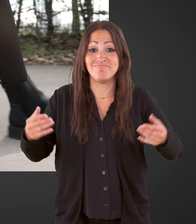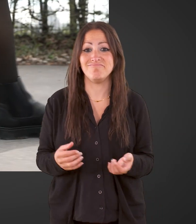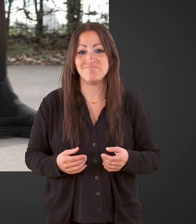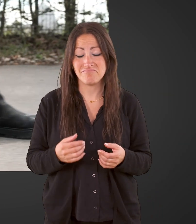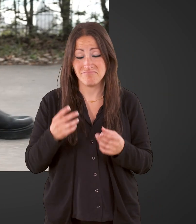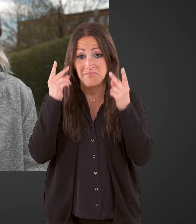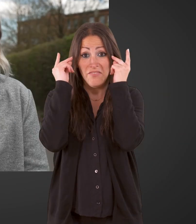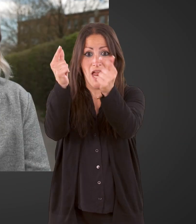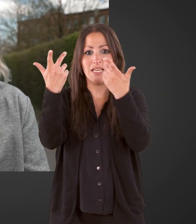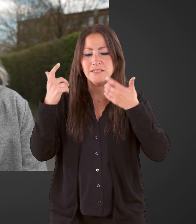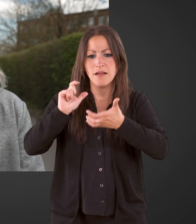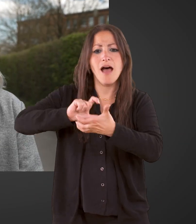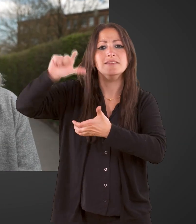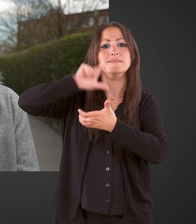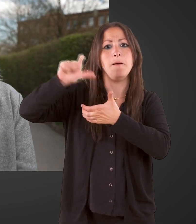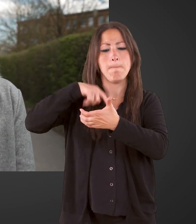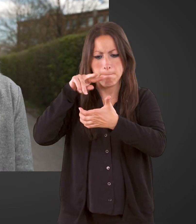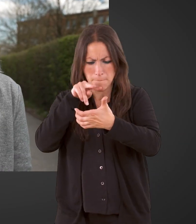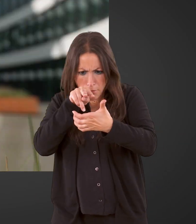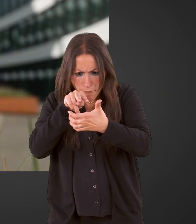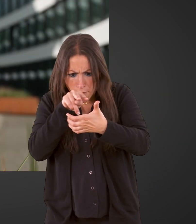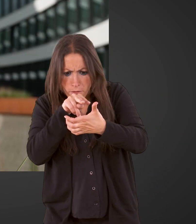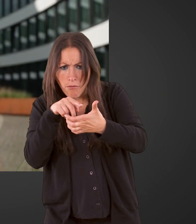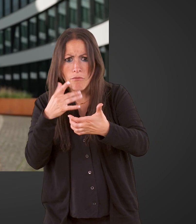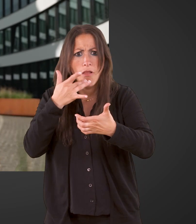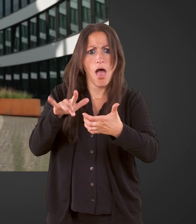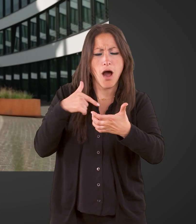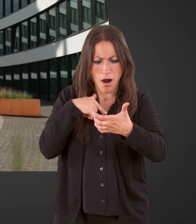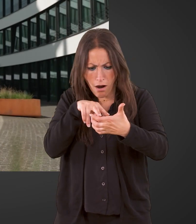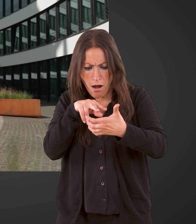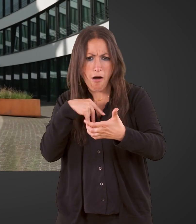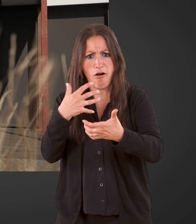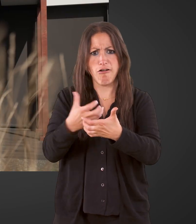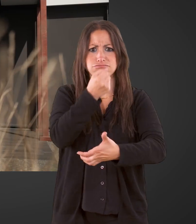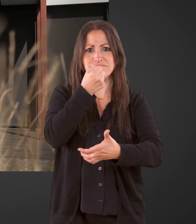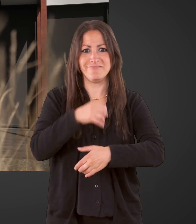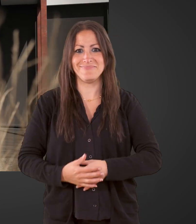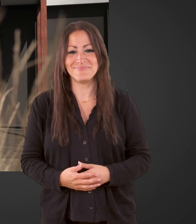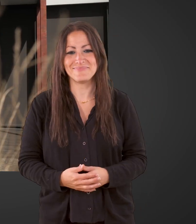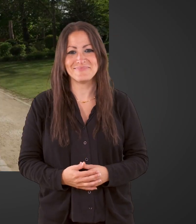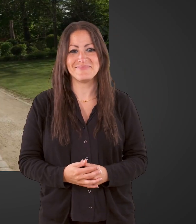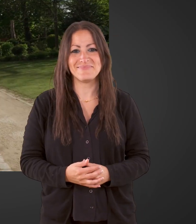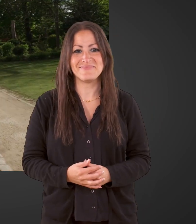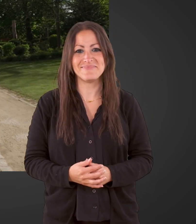Well, so it was a bit on a whim that I saw this ad on Instagram of workplaces. It was a chance, and I took it.